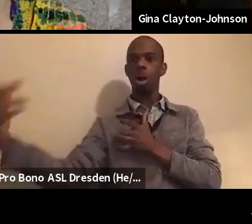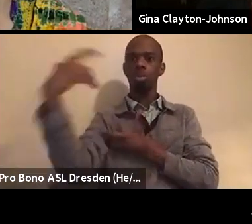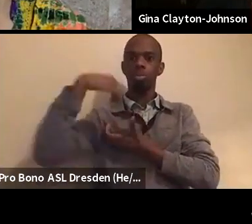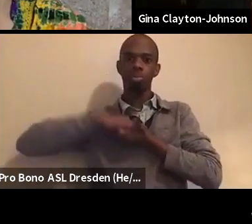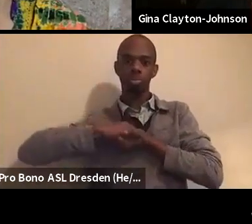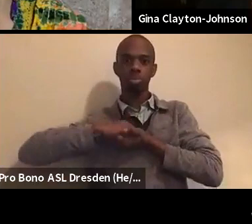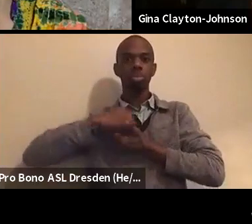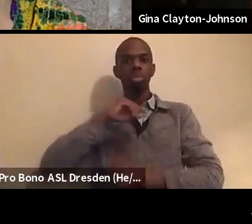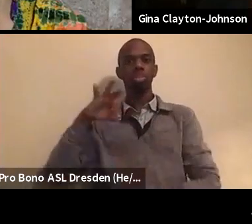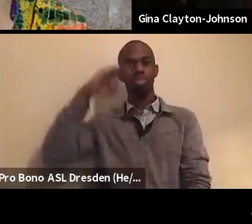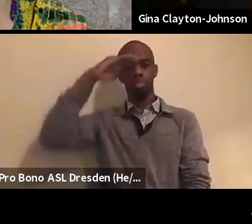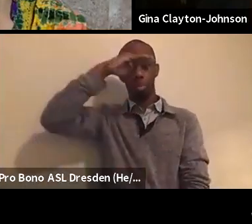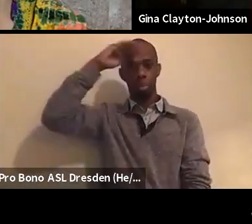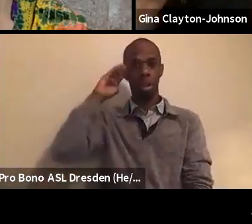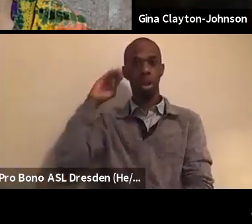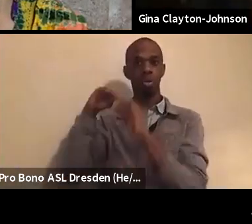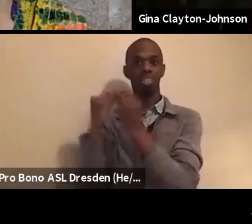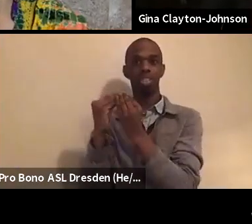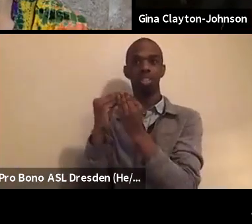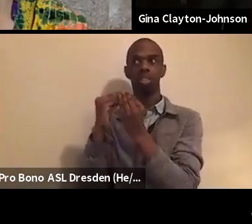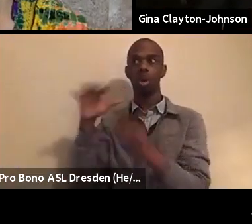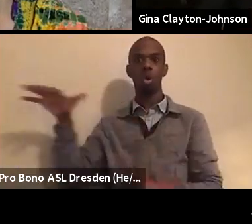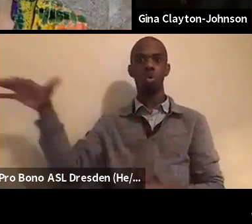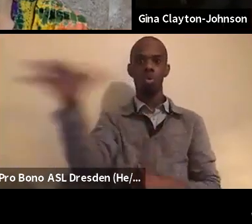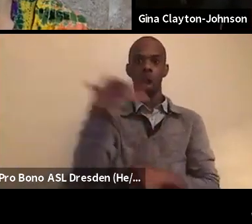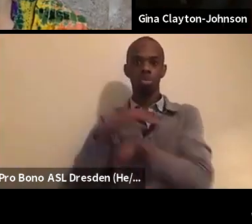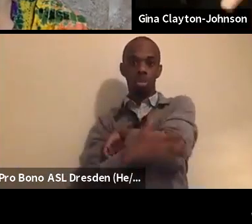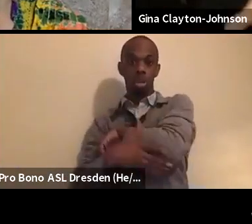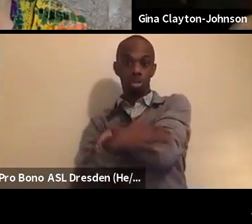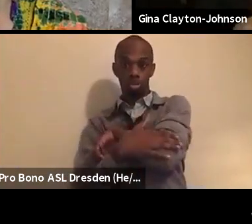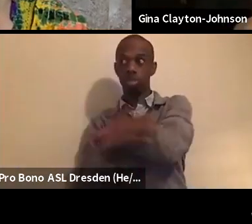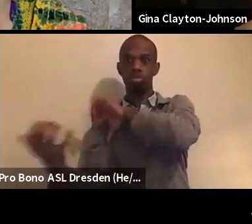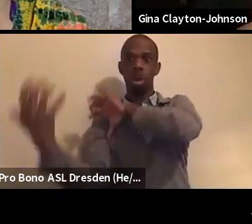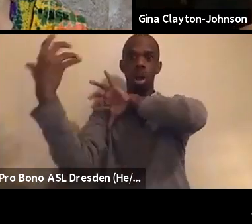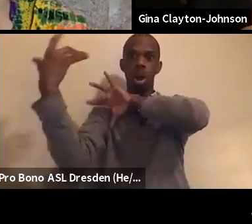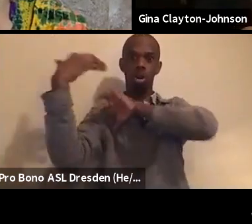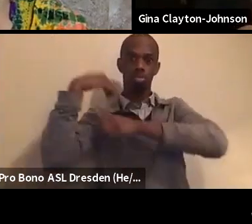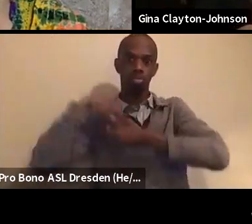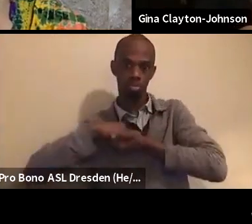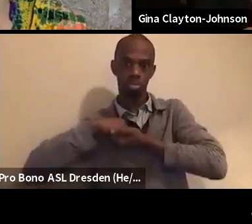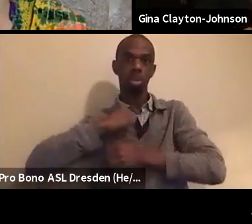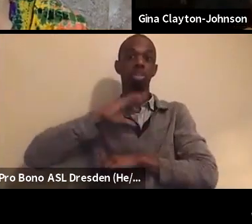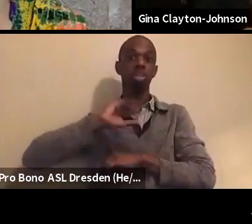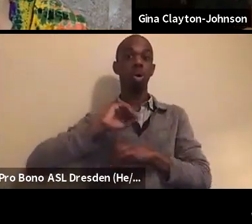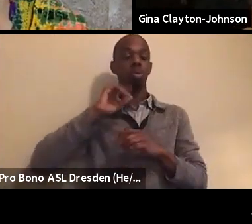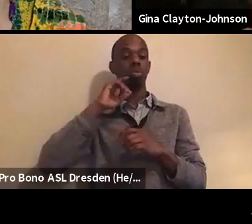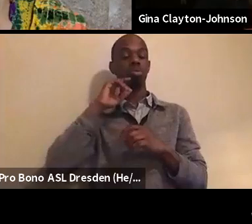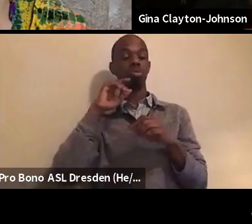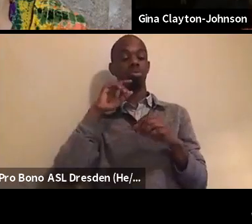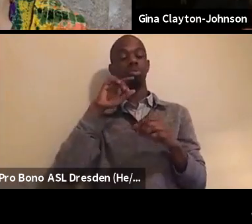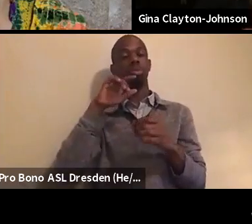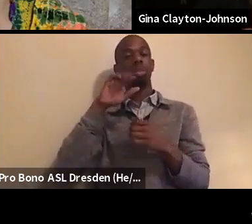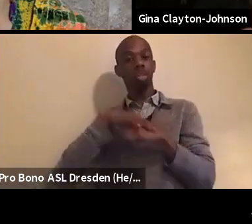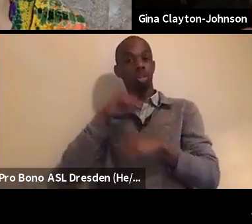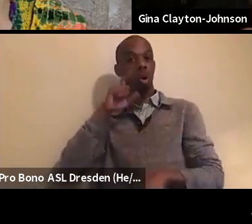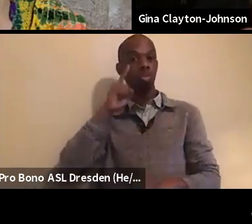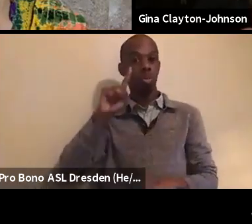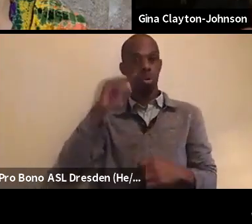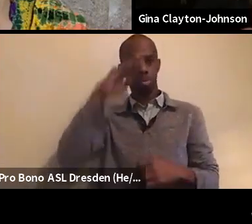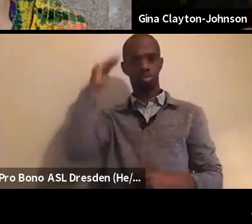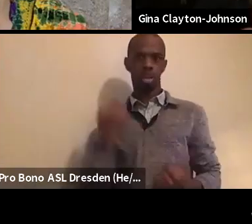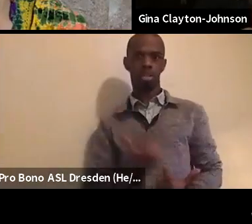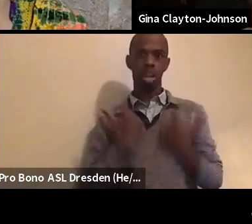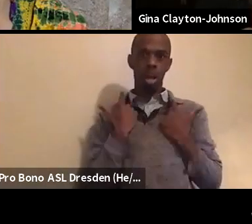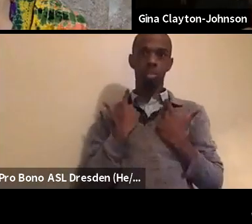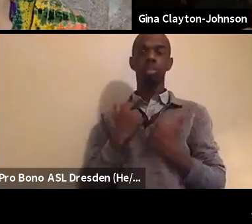it really was, the Movement for Black Lives was really created because there wasn't a central place that Black orgs, especially